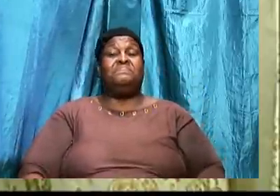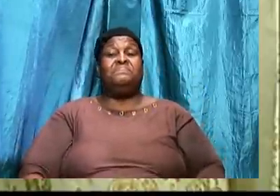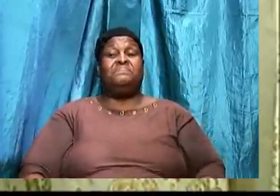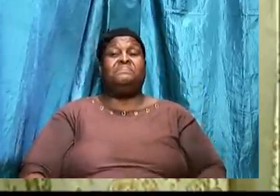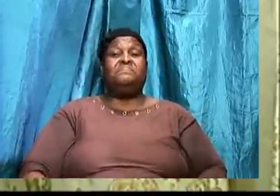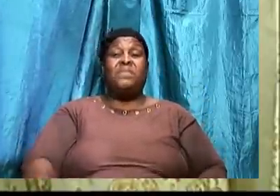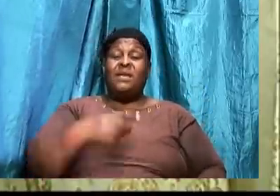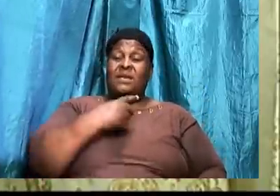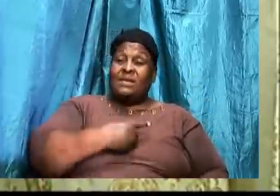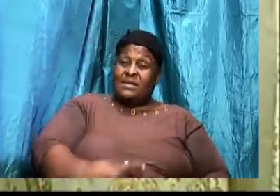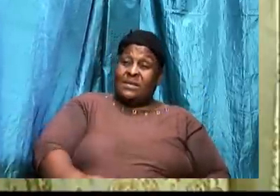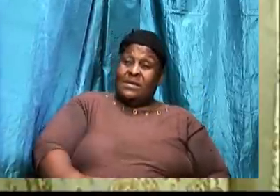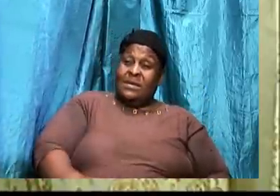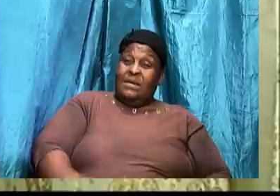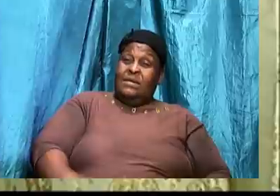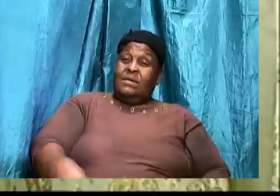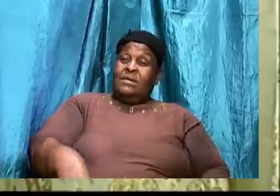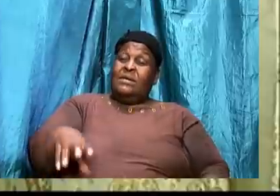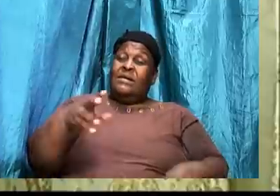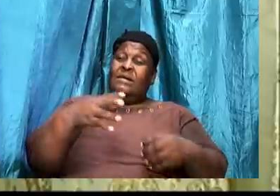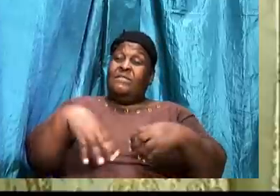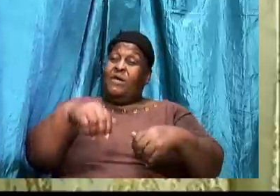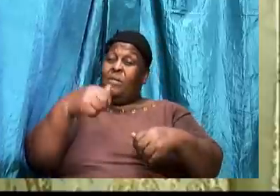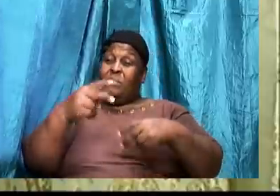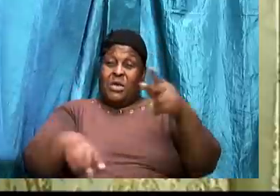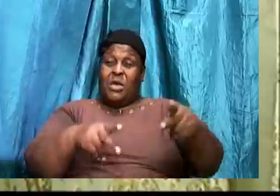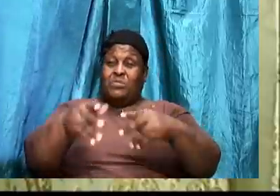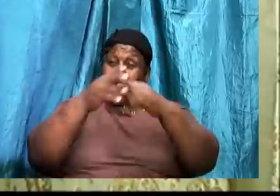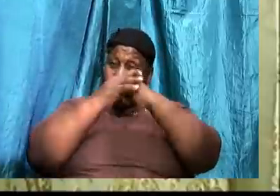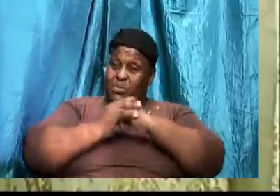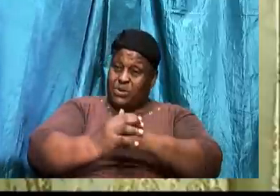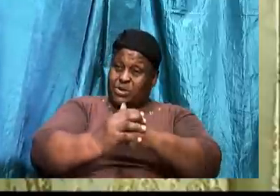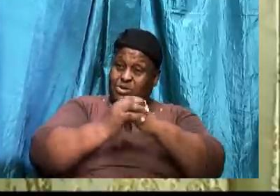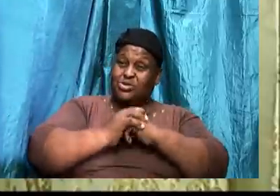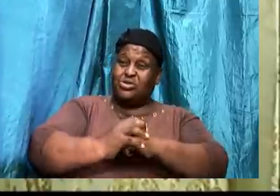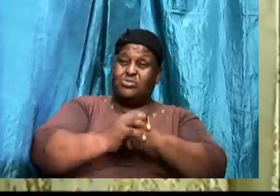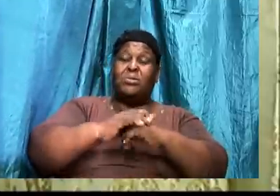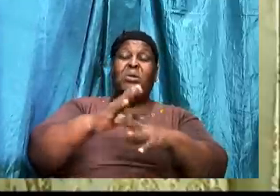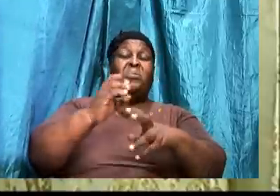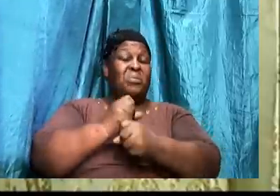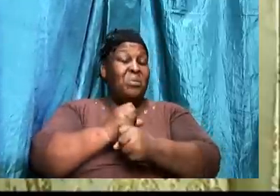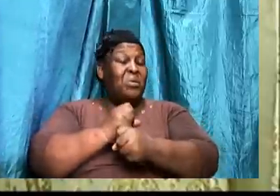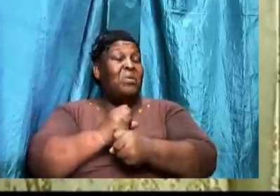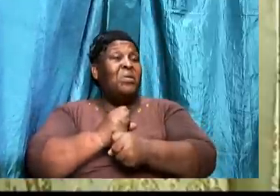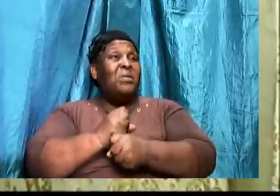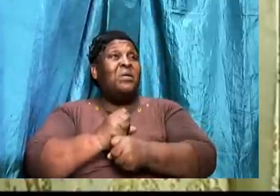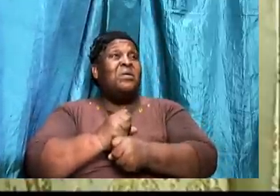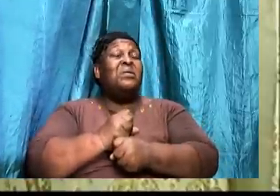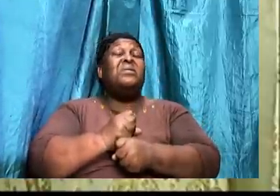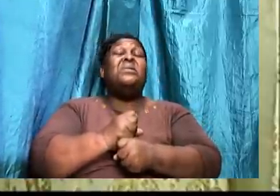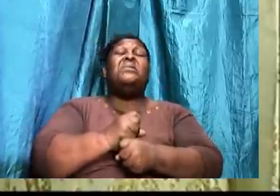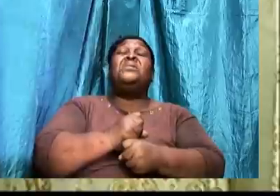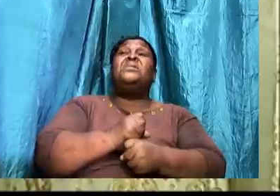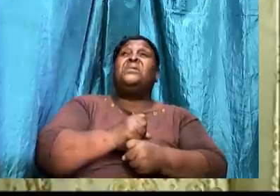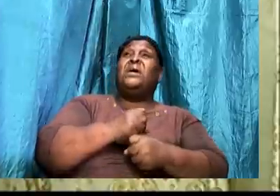Desiring for others to worship. Or to hold us in high esteem.